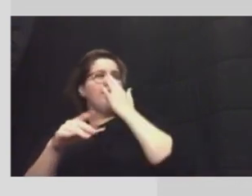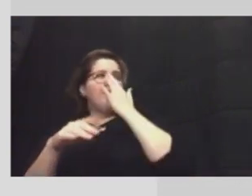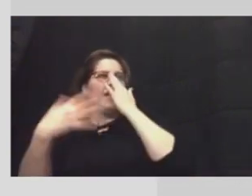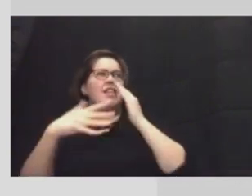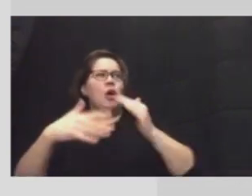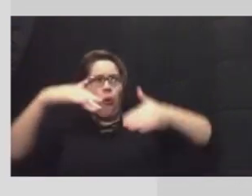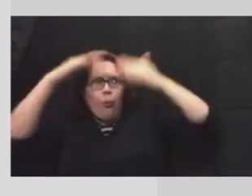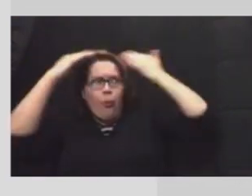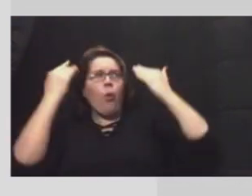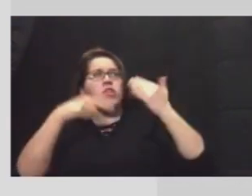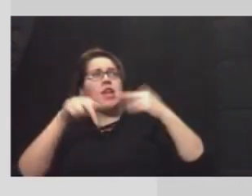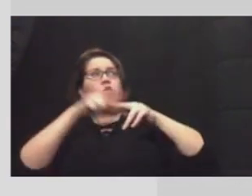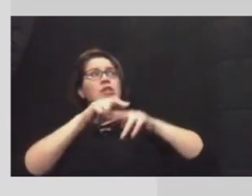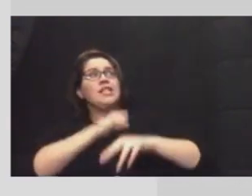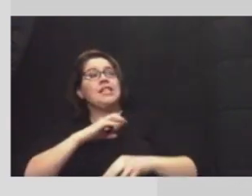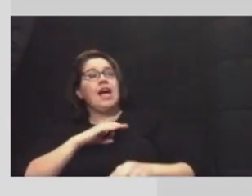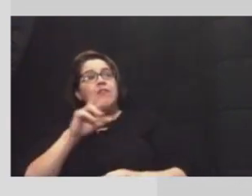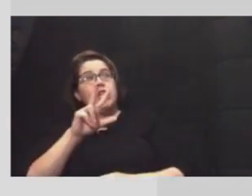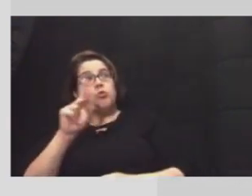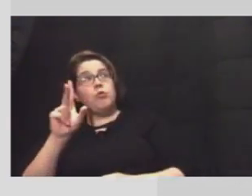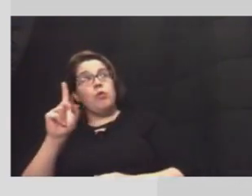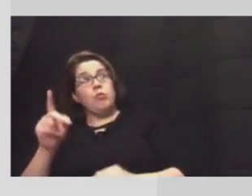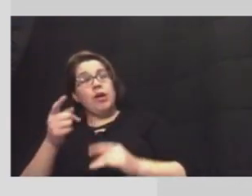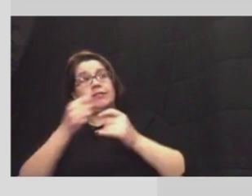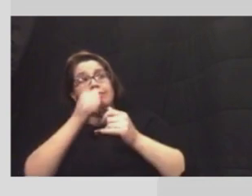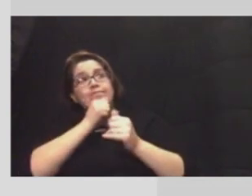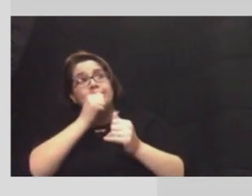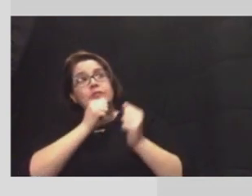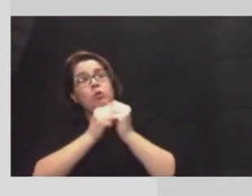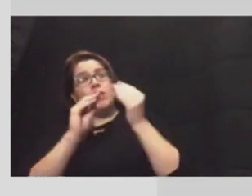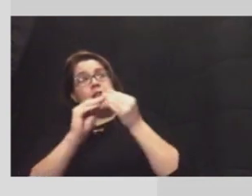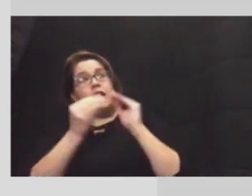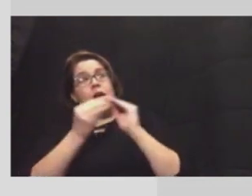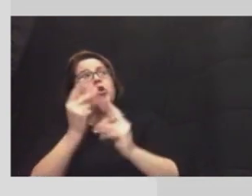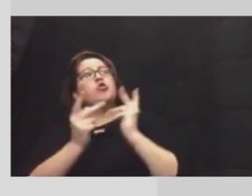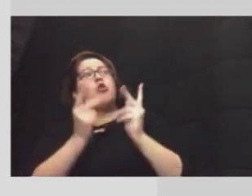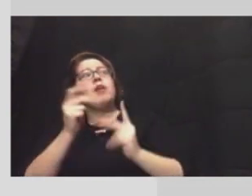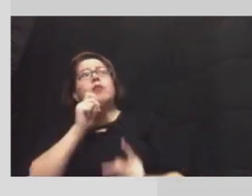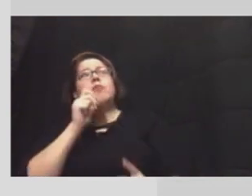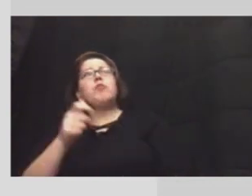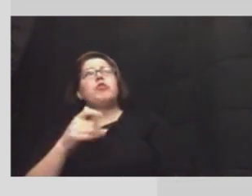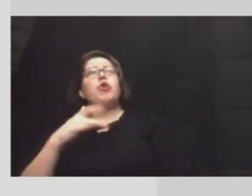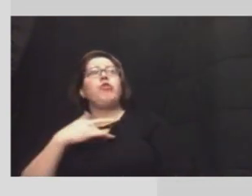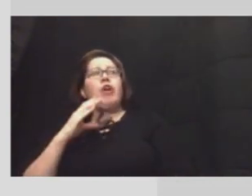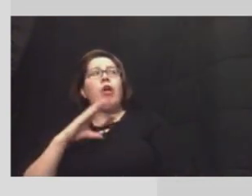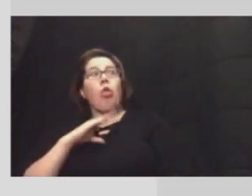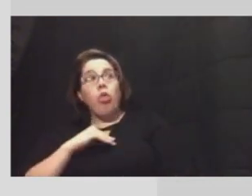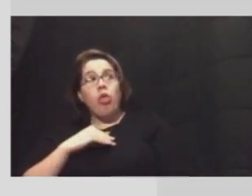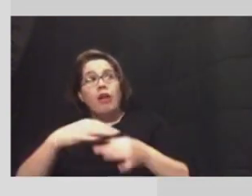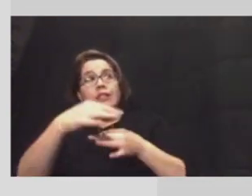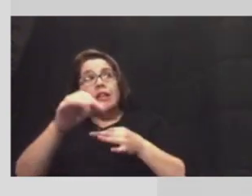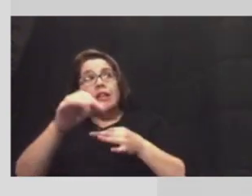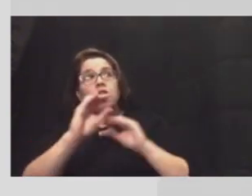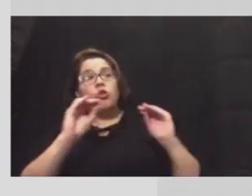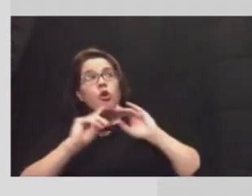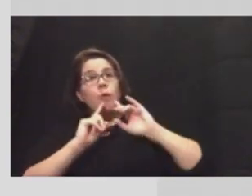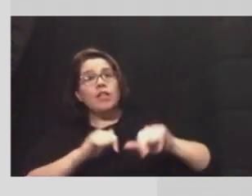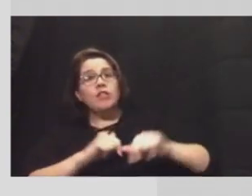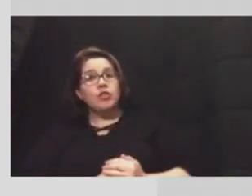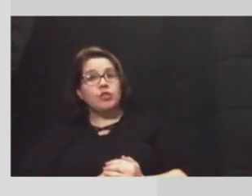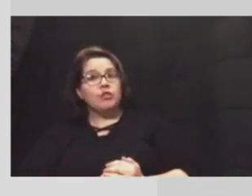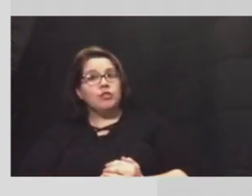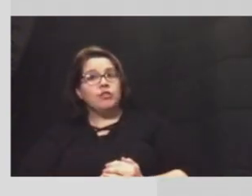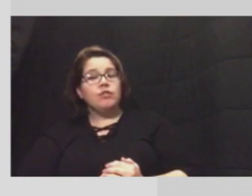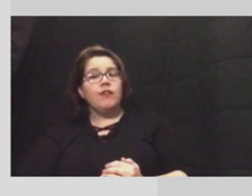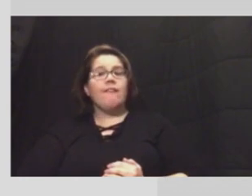-1-1 to deal with the volume and so people don't face discouraging delays or get no answer um